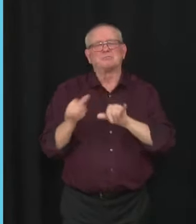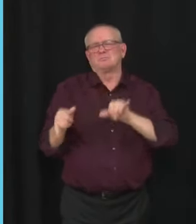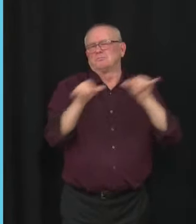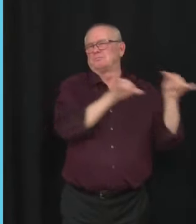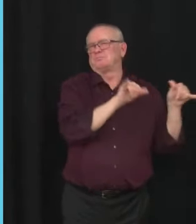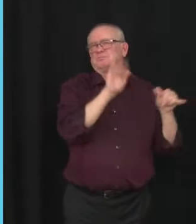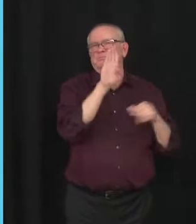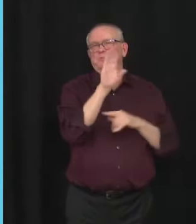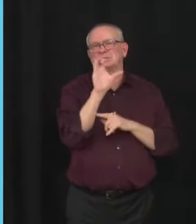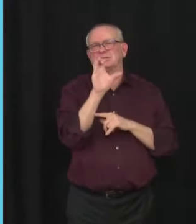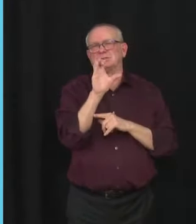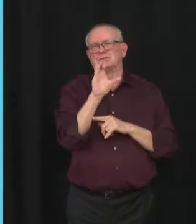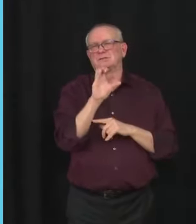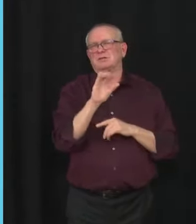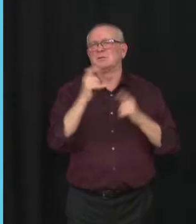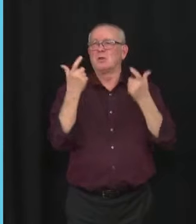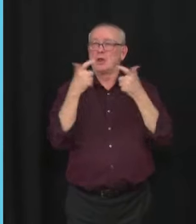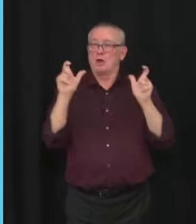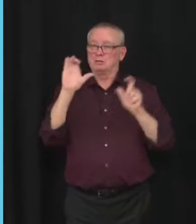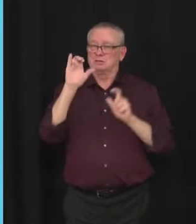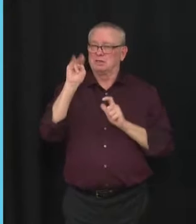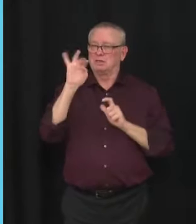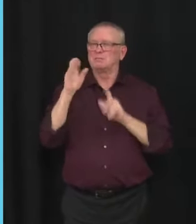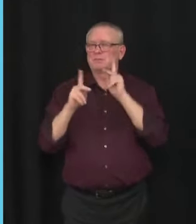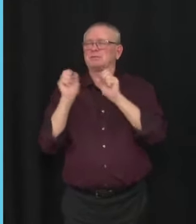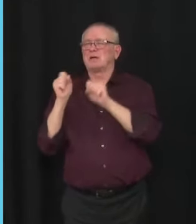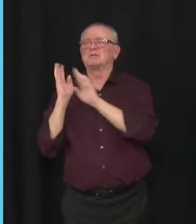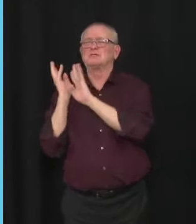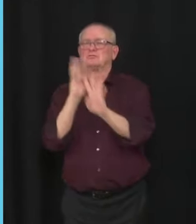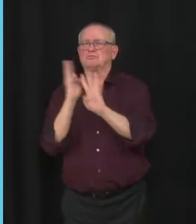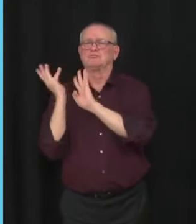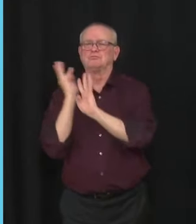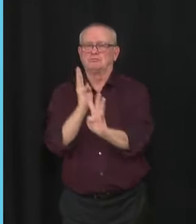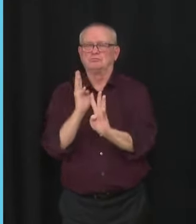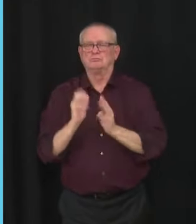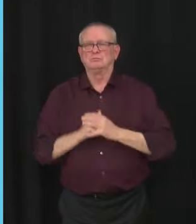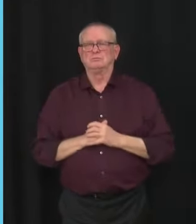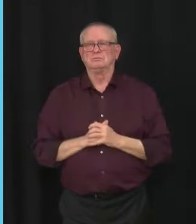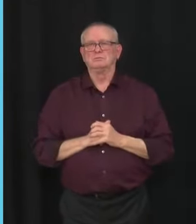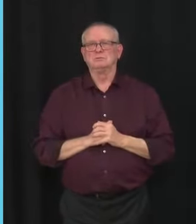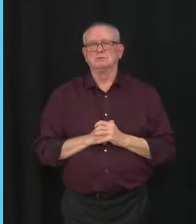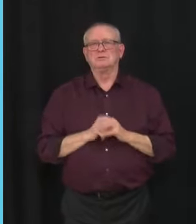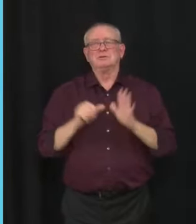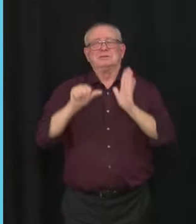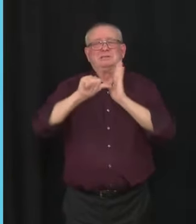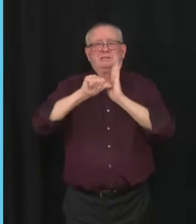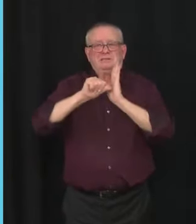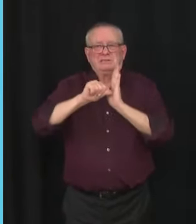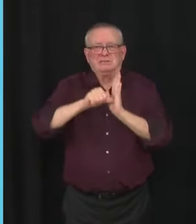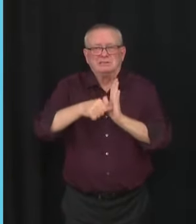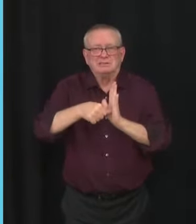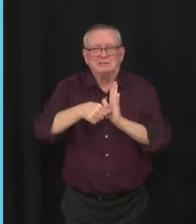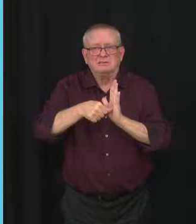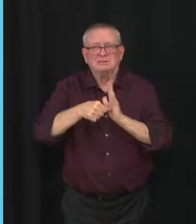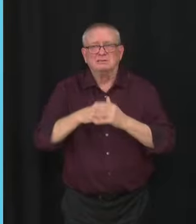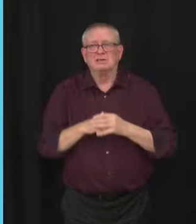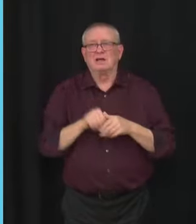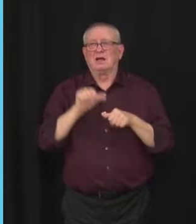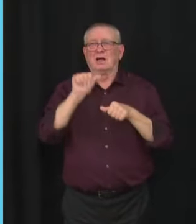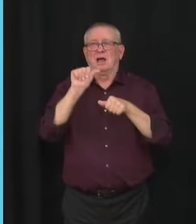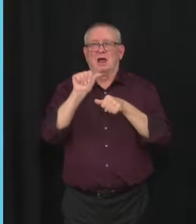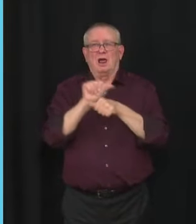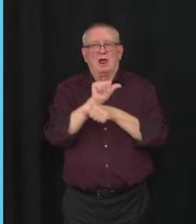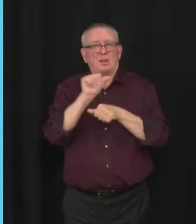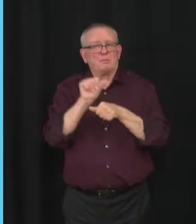clinics. But I think it is important to underscore that Alberta has never had mandatory vaccines for